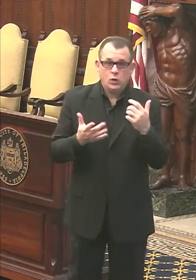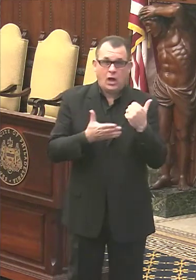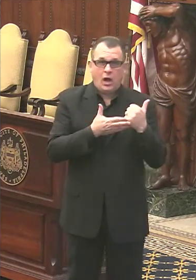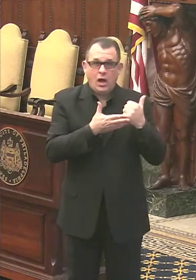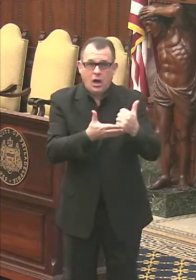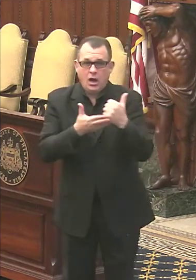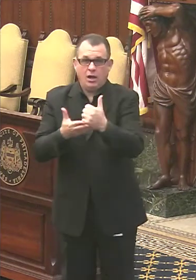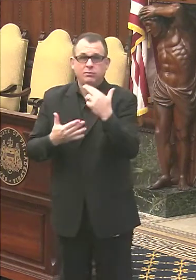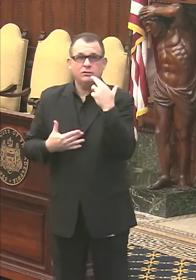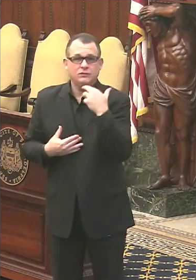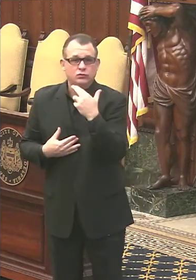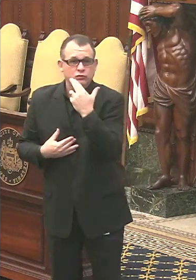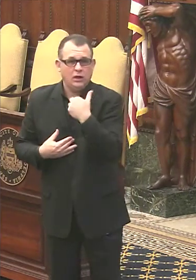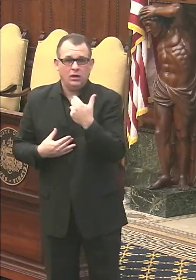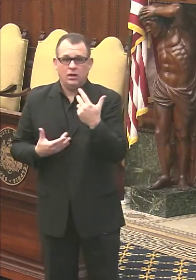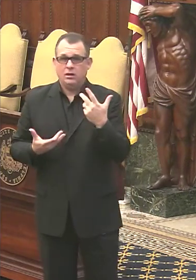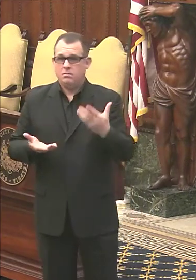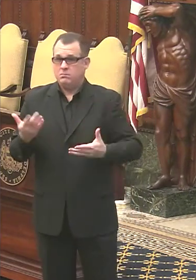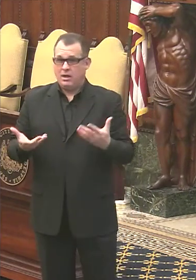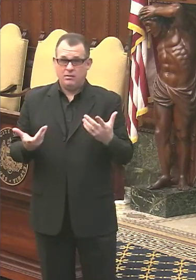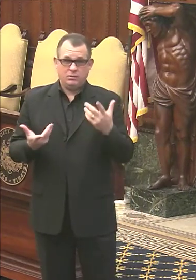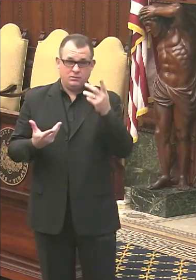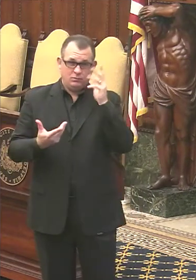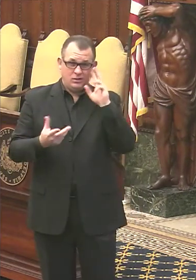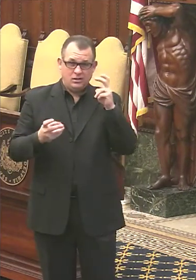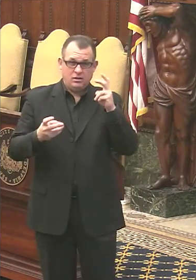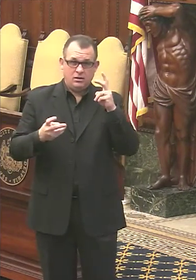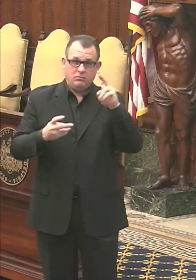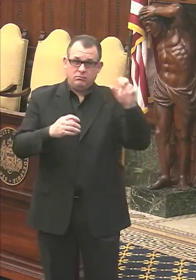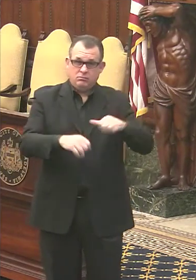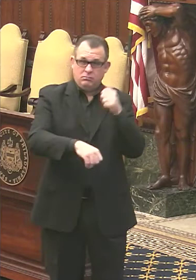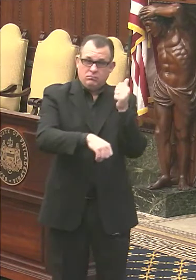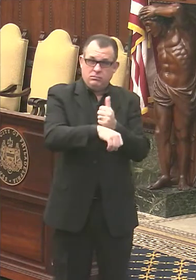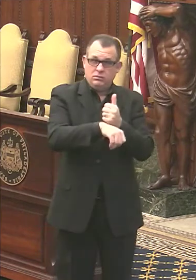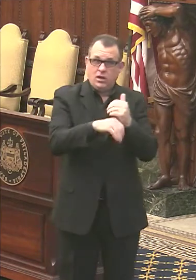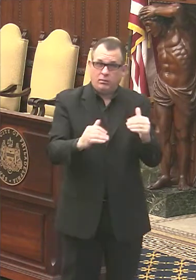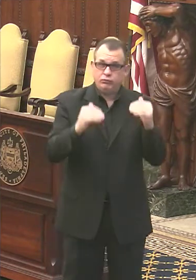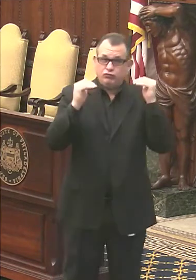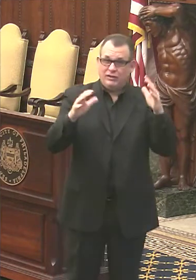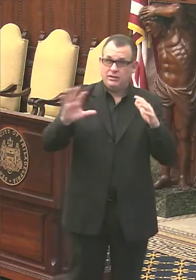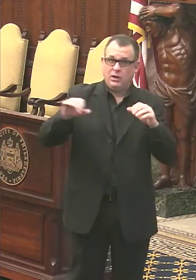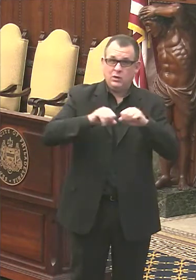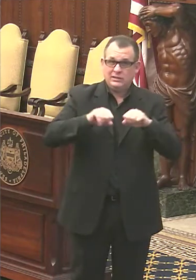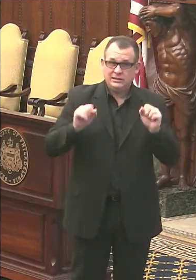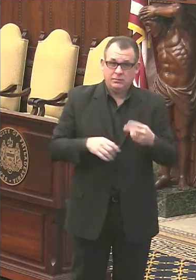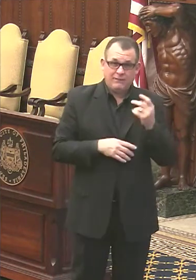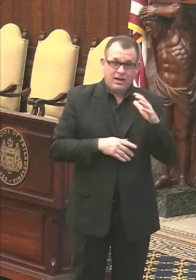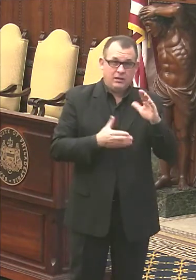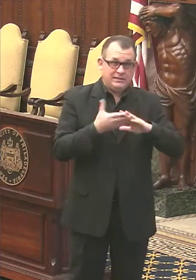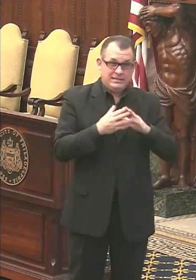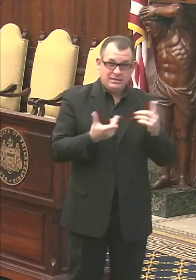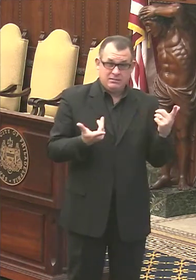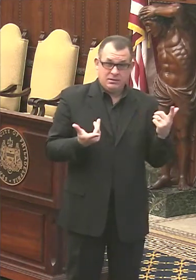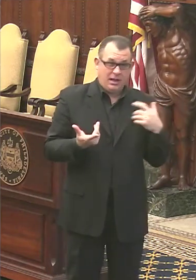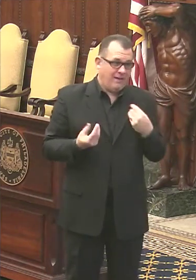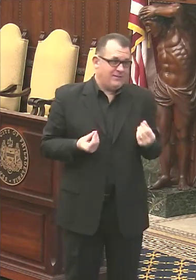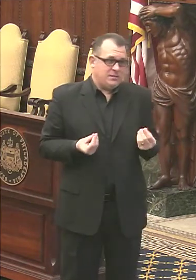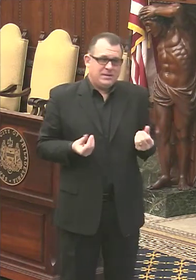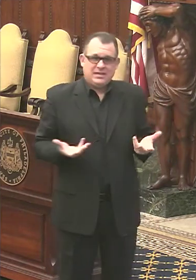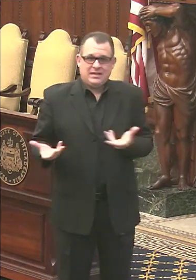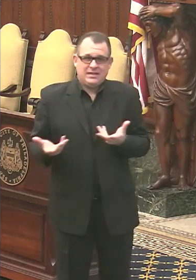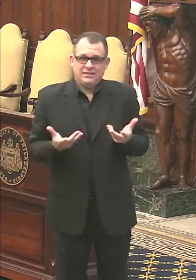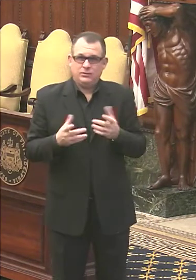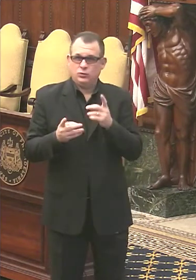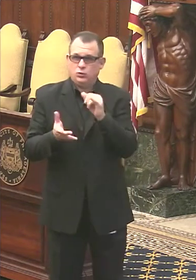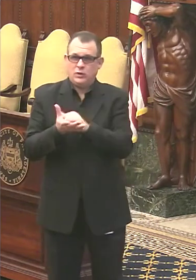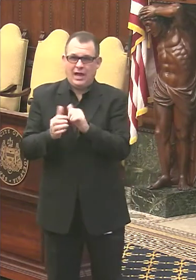restauranteurs who might want to upgrade their HVAC systems and may not have the money to do so right now,